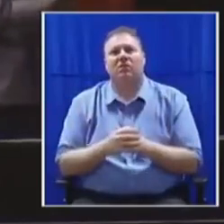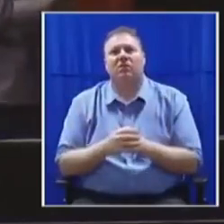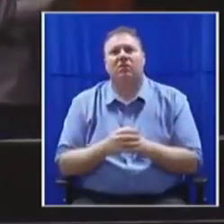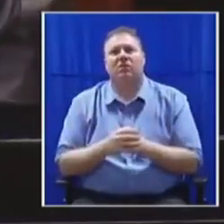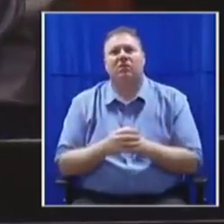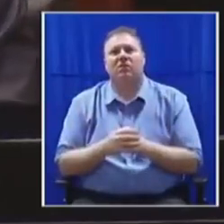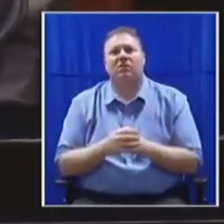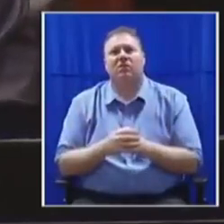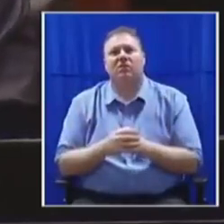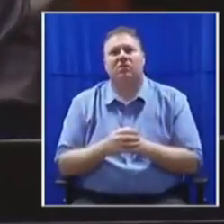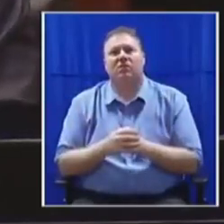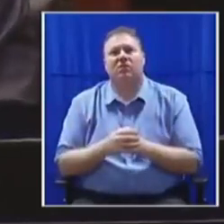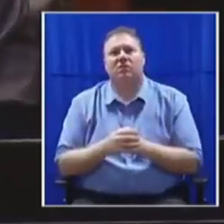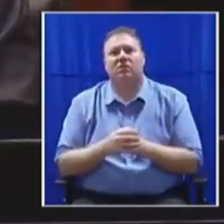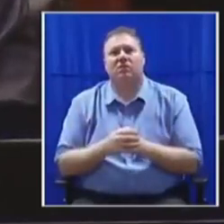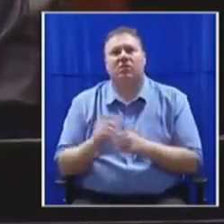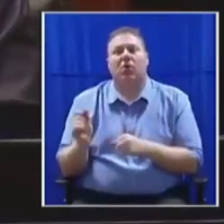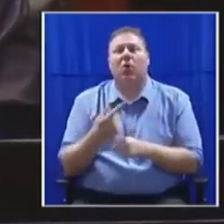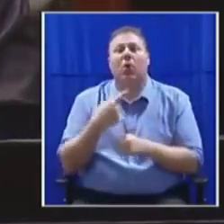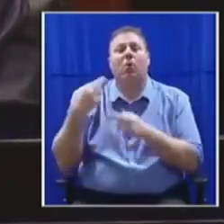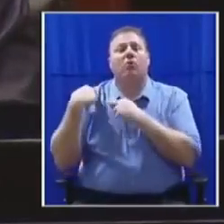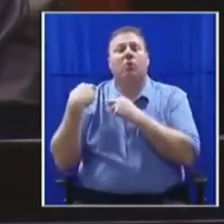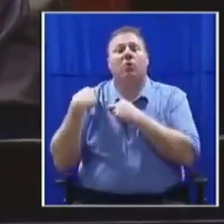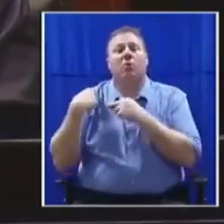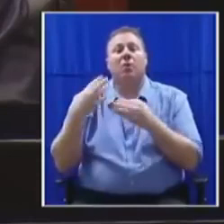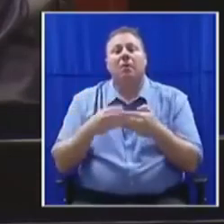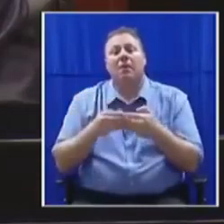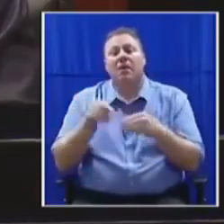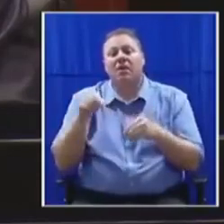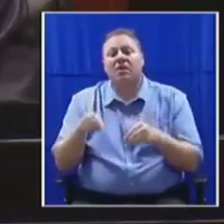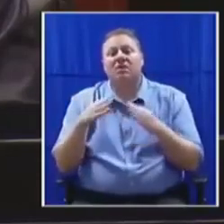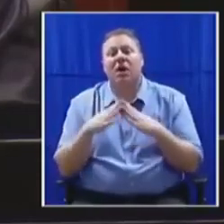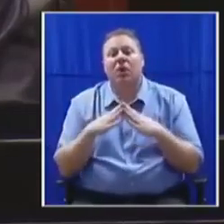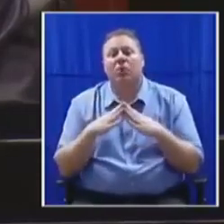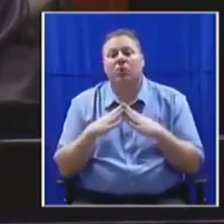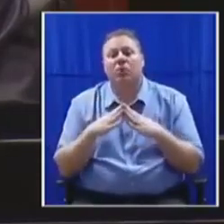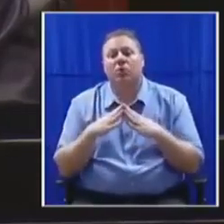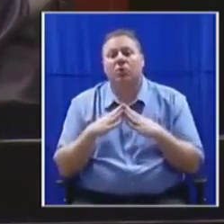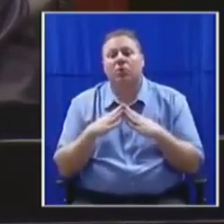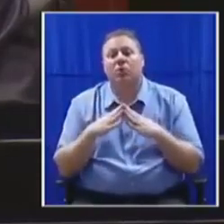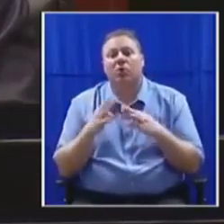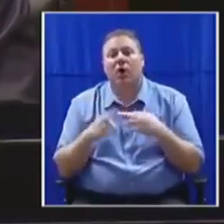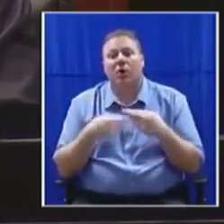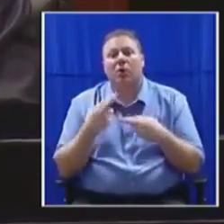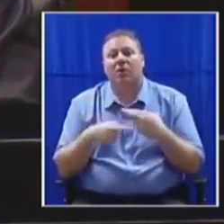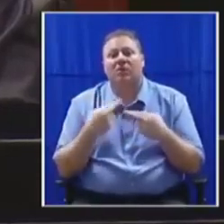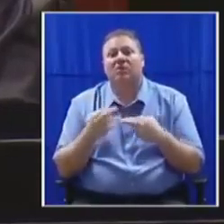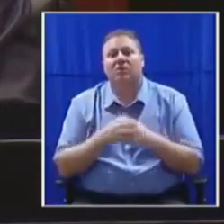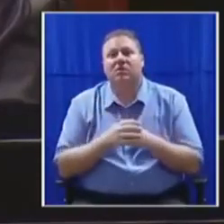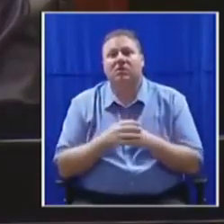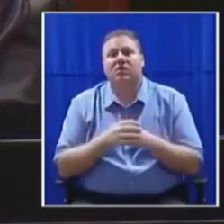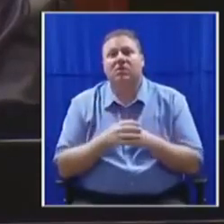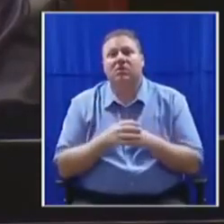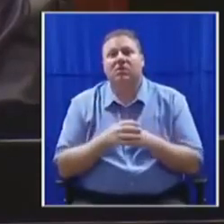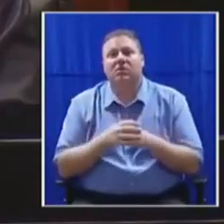we are all responsible members of this house i repeat and we